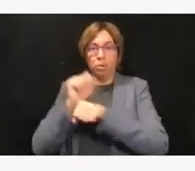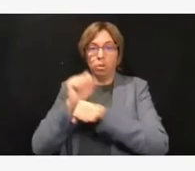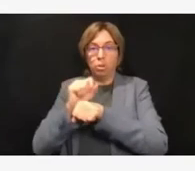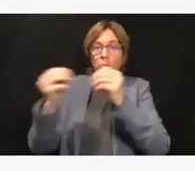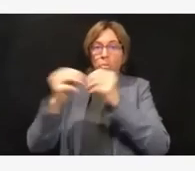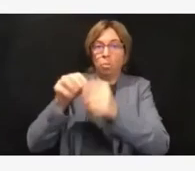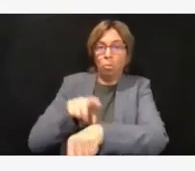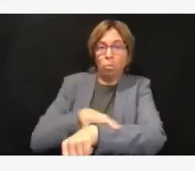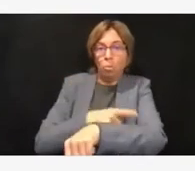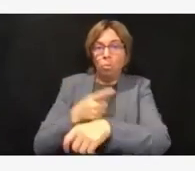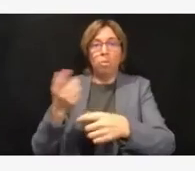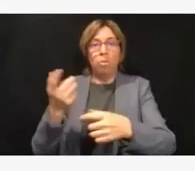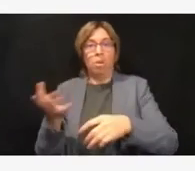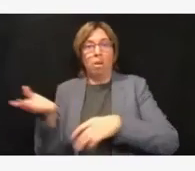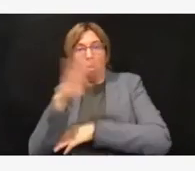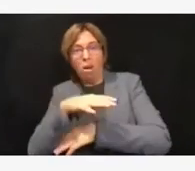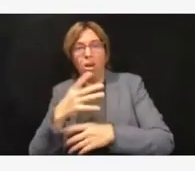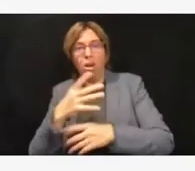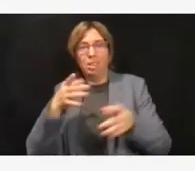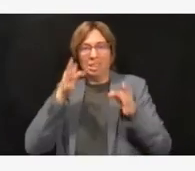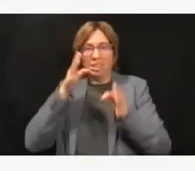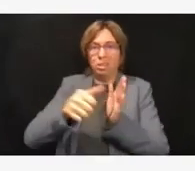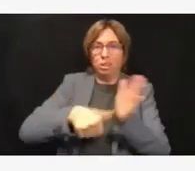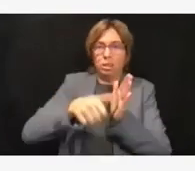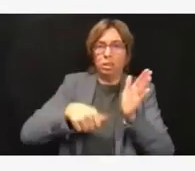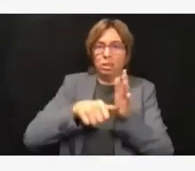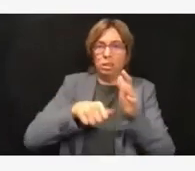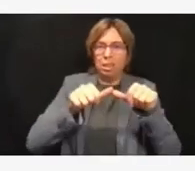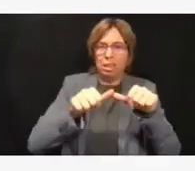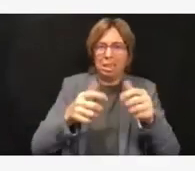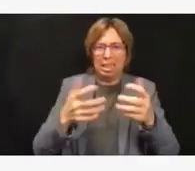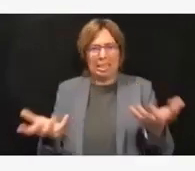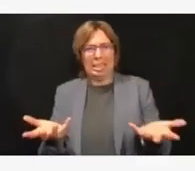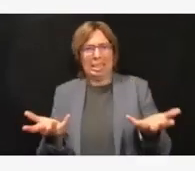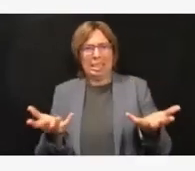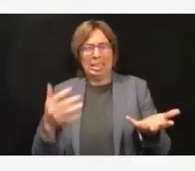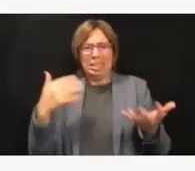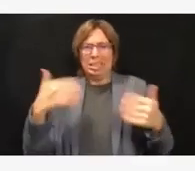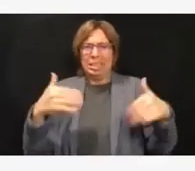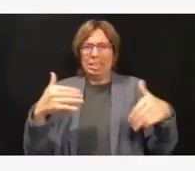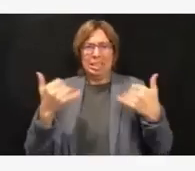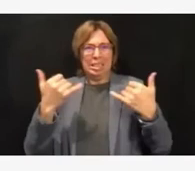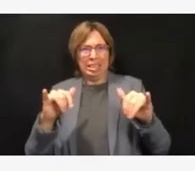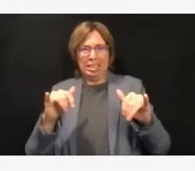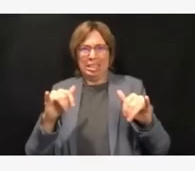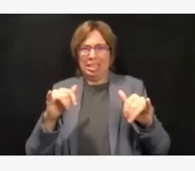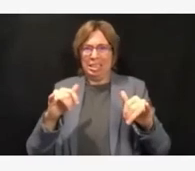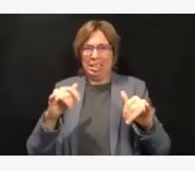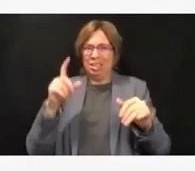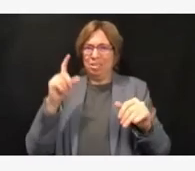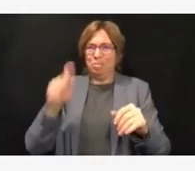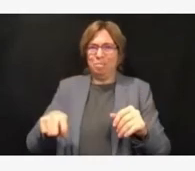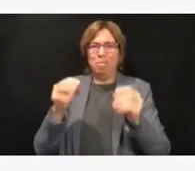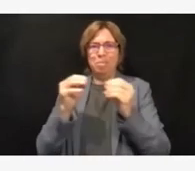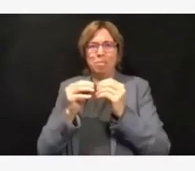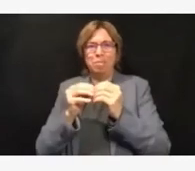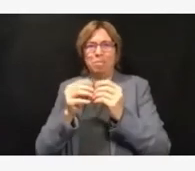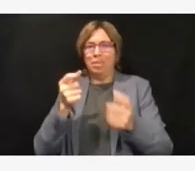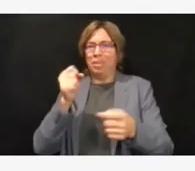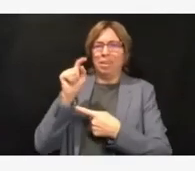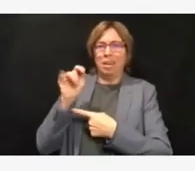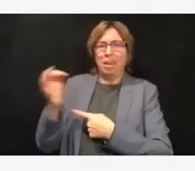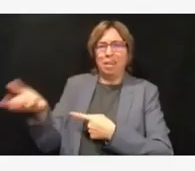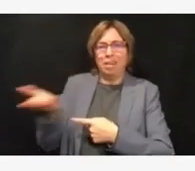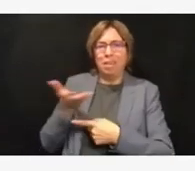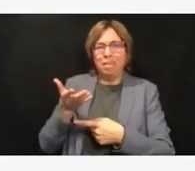Even if we did that, we're going to need, right, additional staffing, travelers, and whatnot, and it would